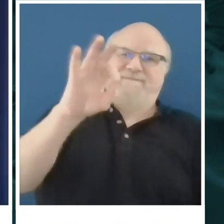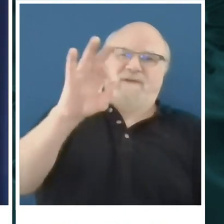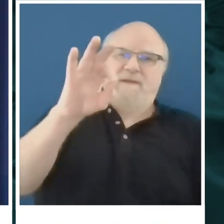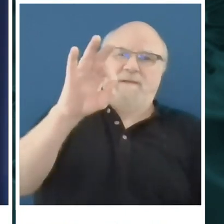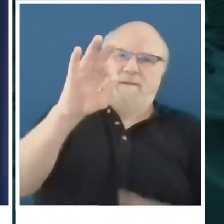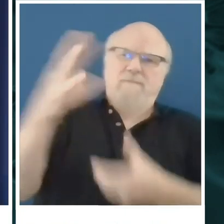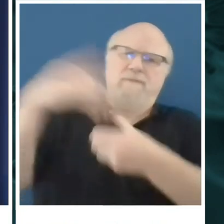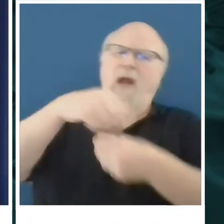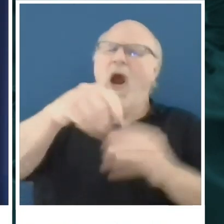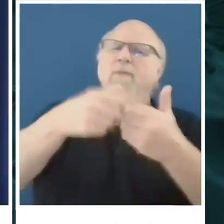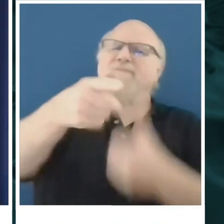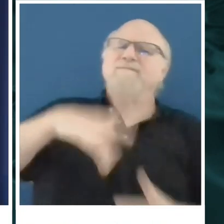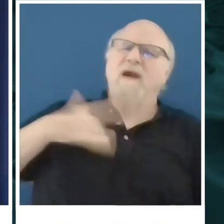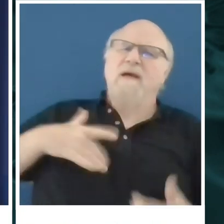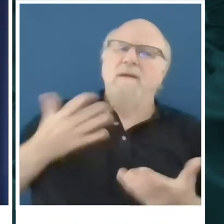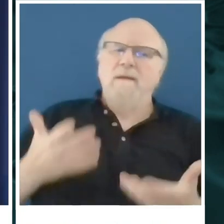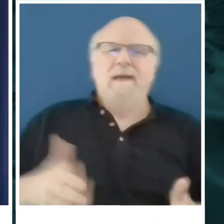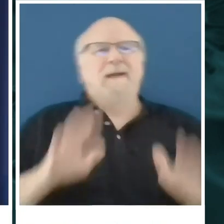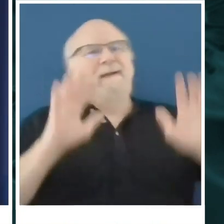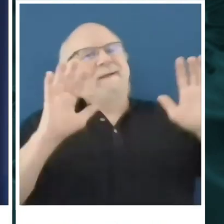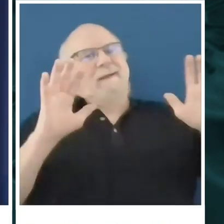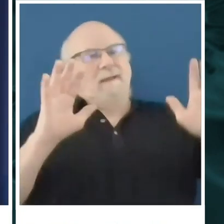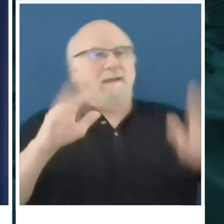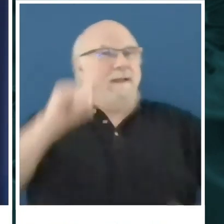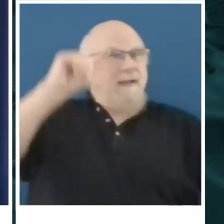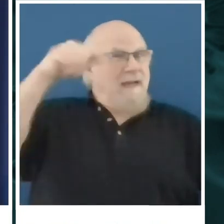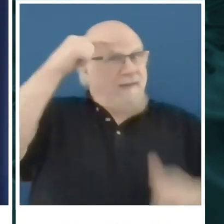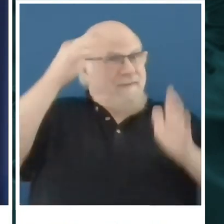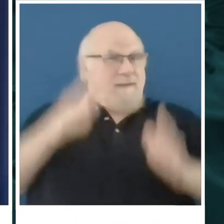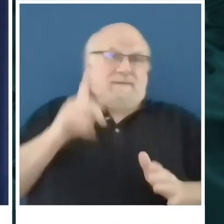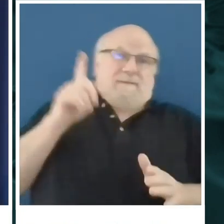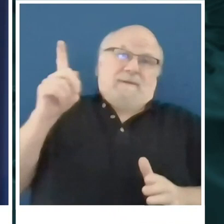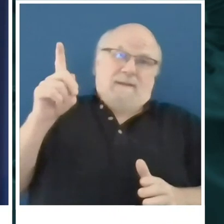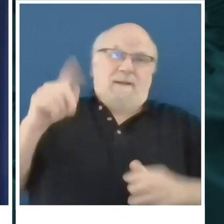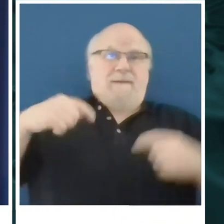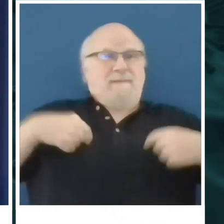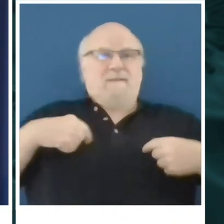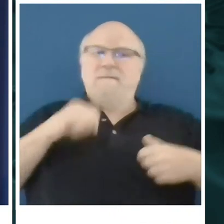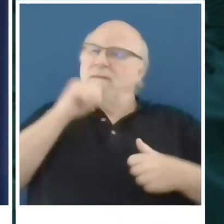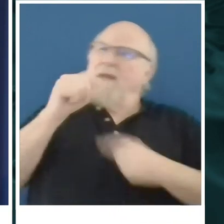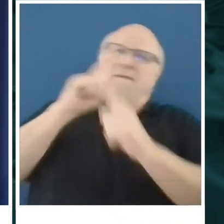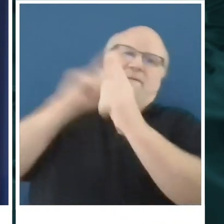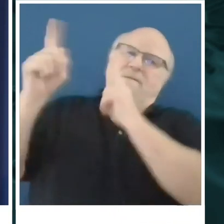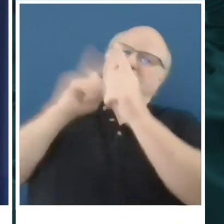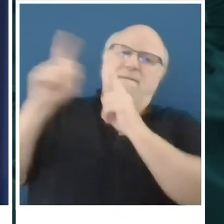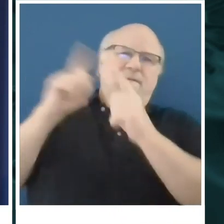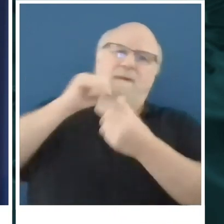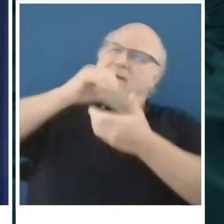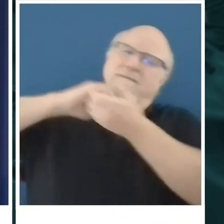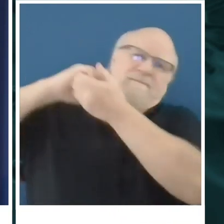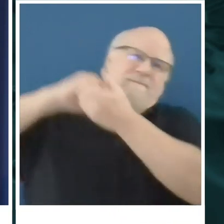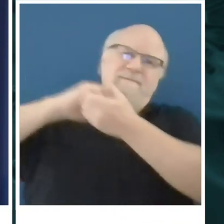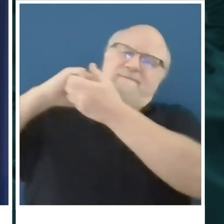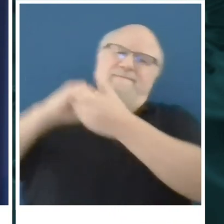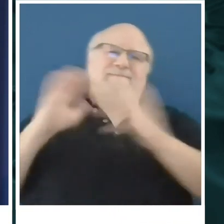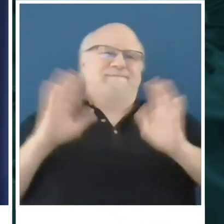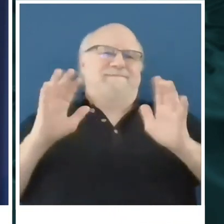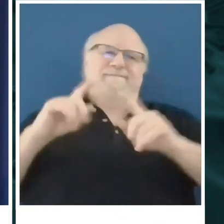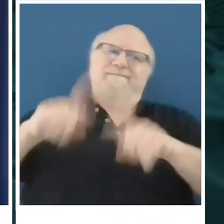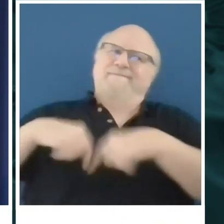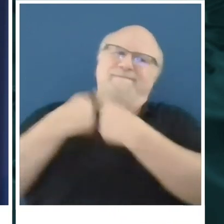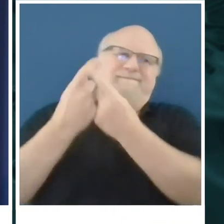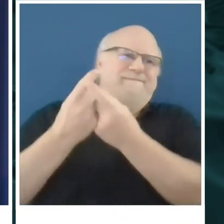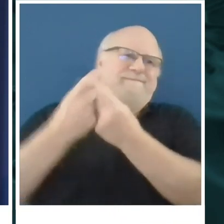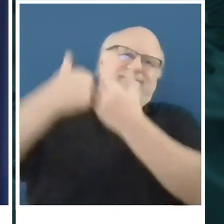Look, Governor DeSantis and I and his team have talked and collaborated through this entire crisis, this